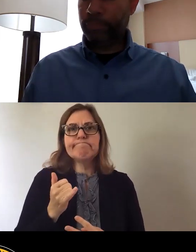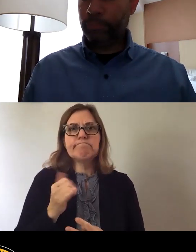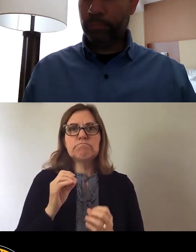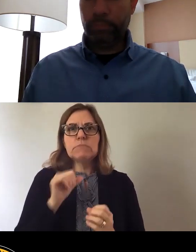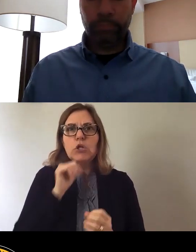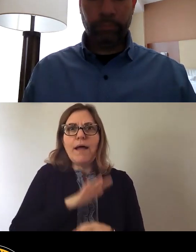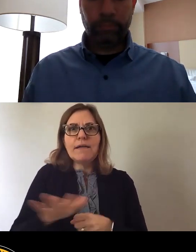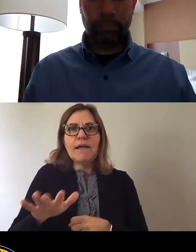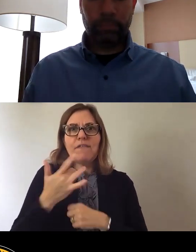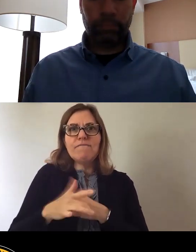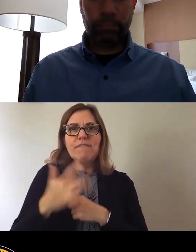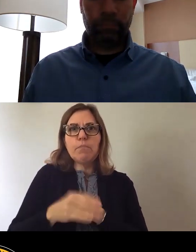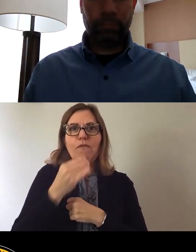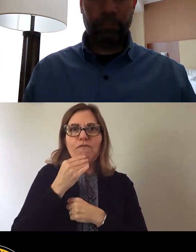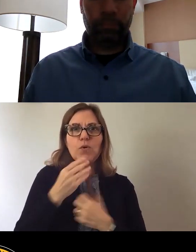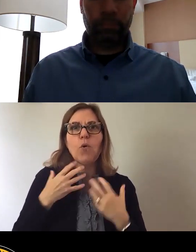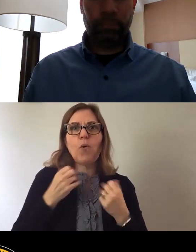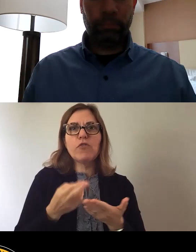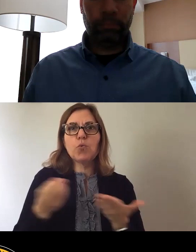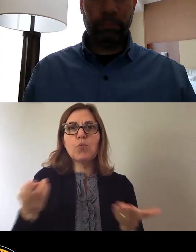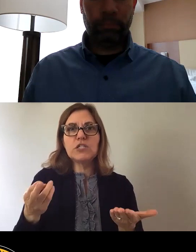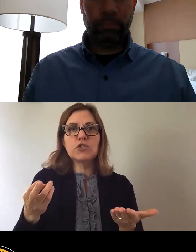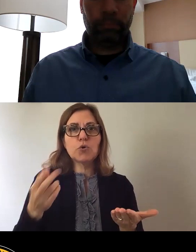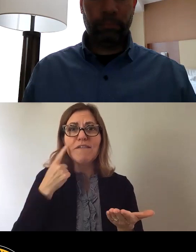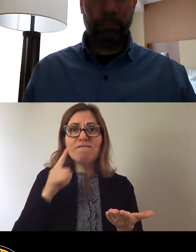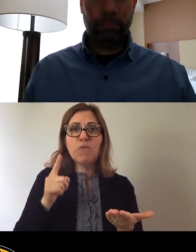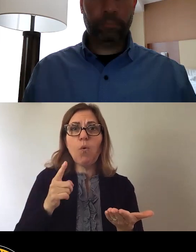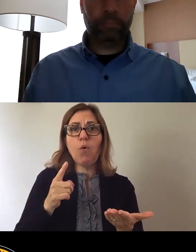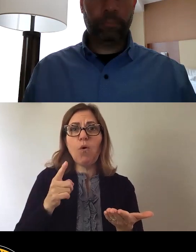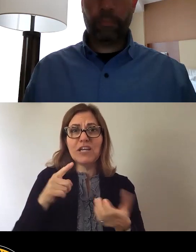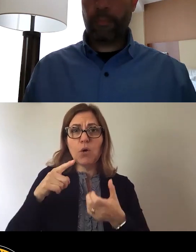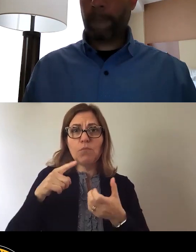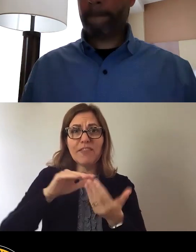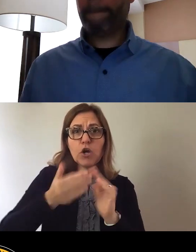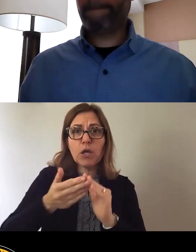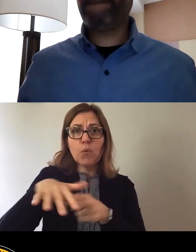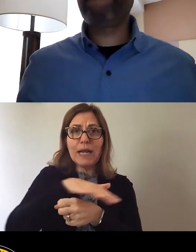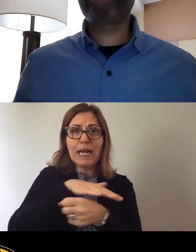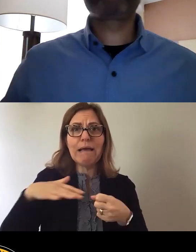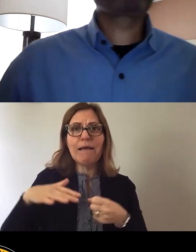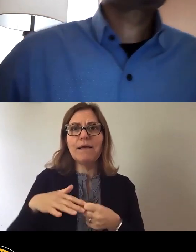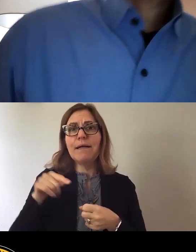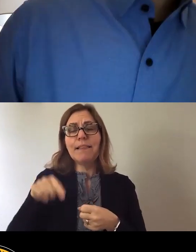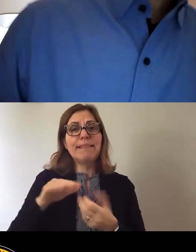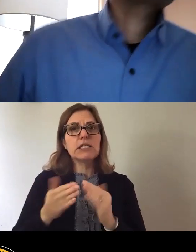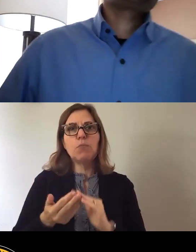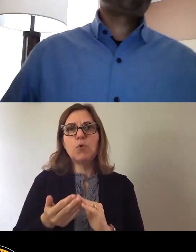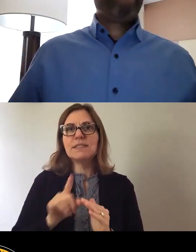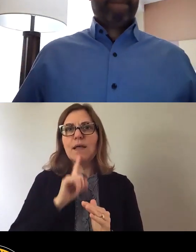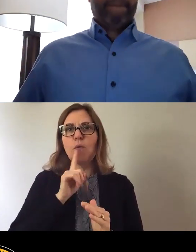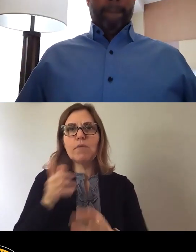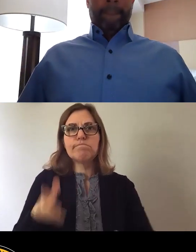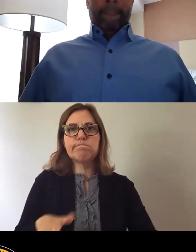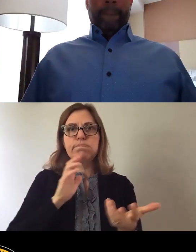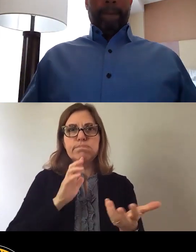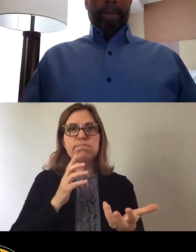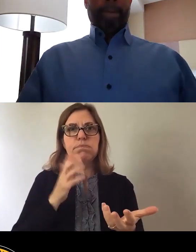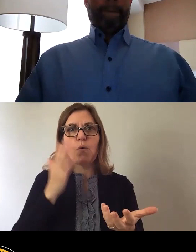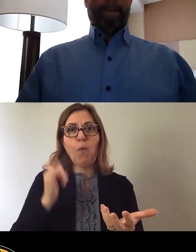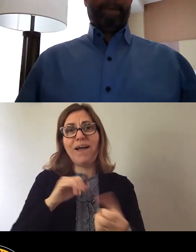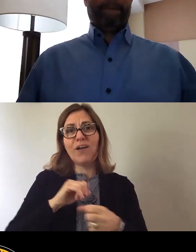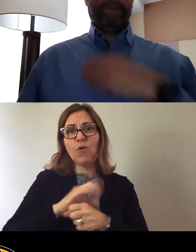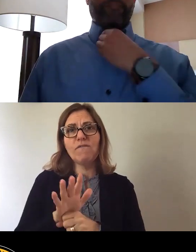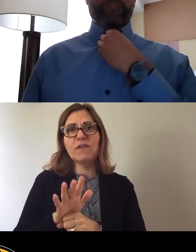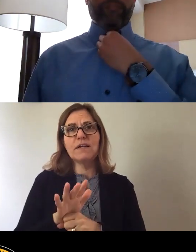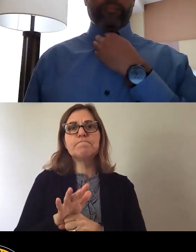and healthy resources in many of my students' communities, communities which were devastated by COVID. And just yesterday, after